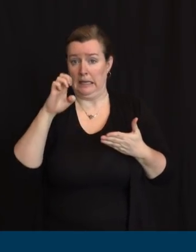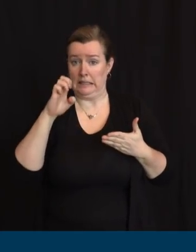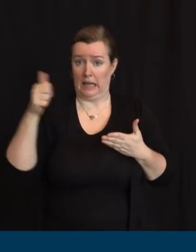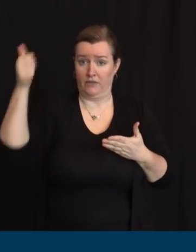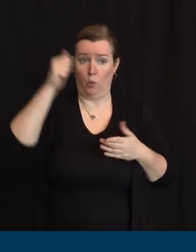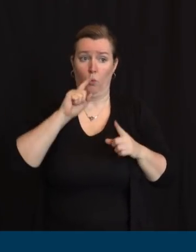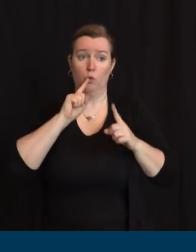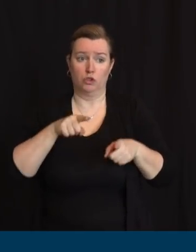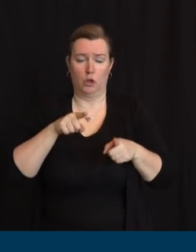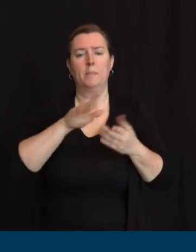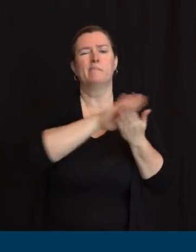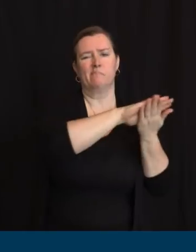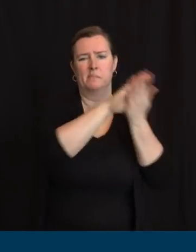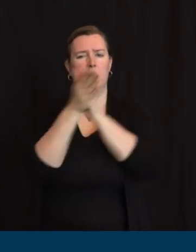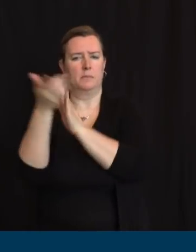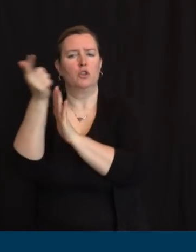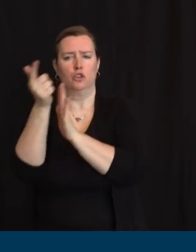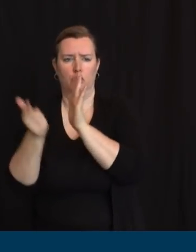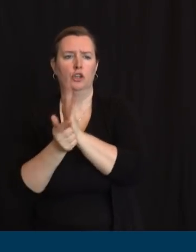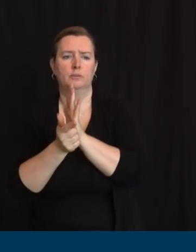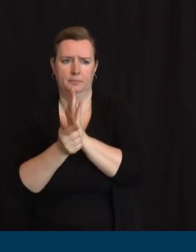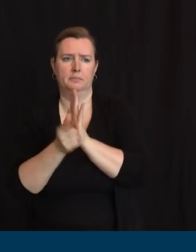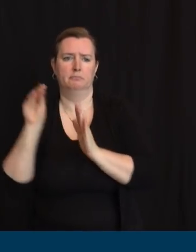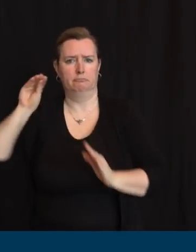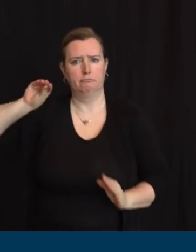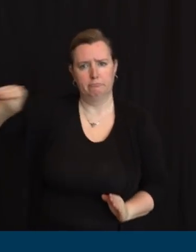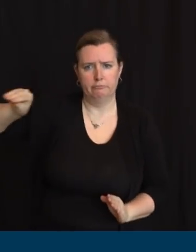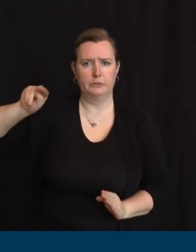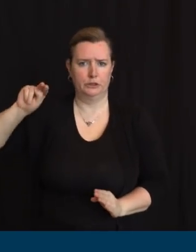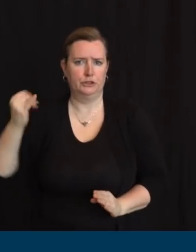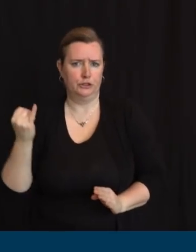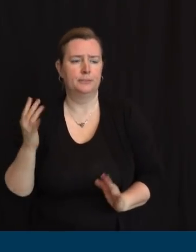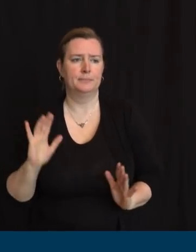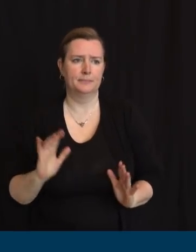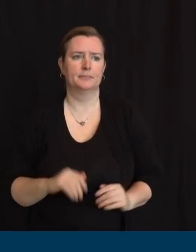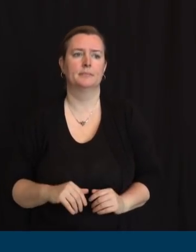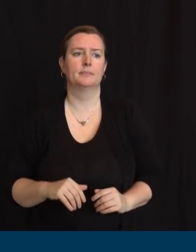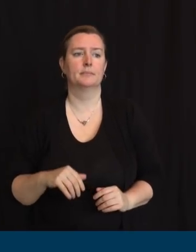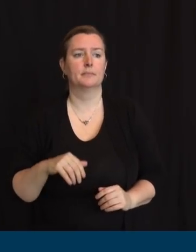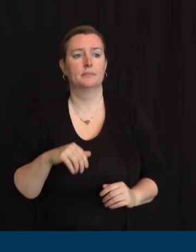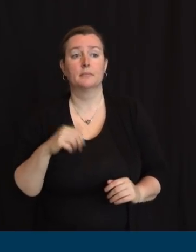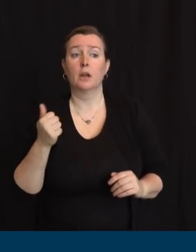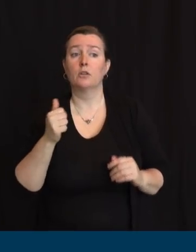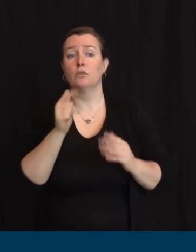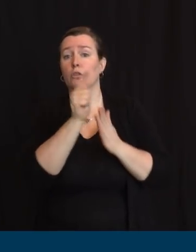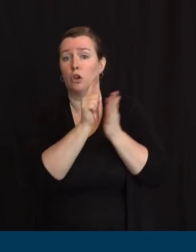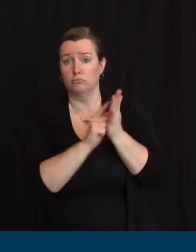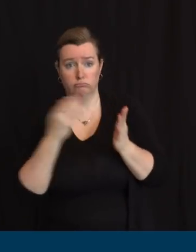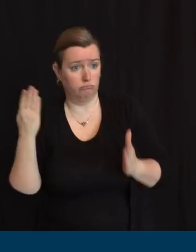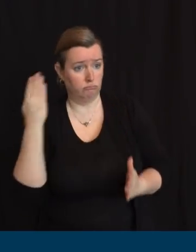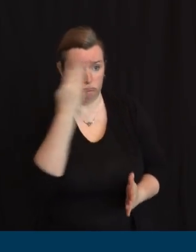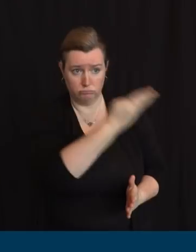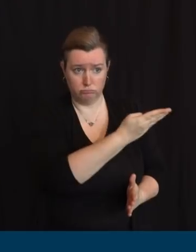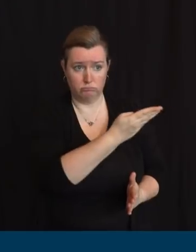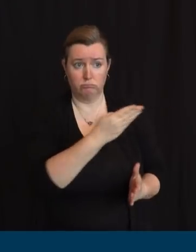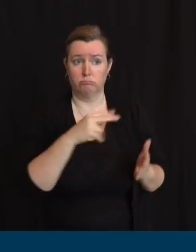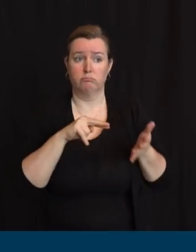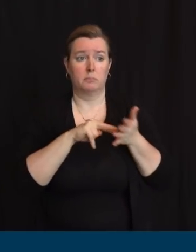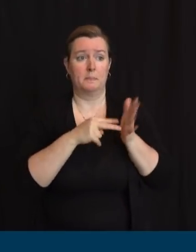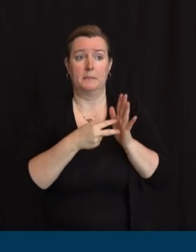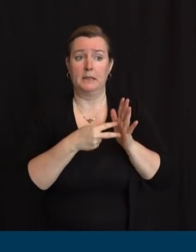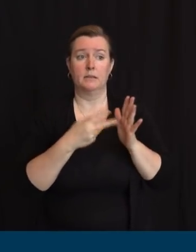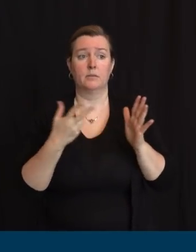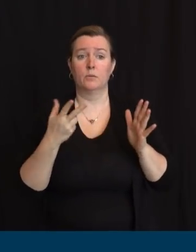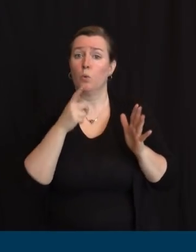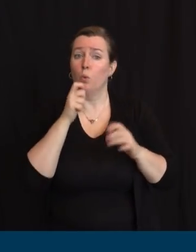One bill, sponsored by Senate President Steve Sweeney, will allow employees forced to care for family members because of